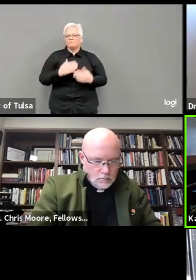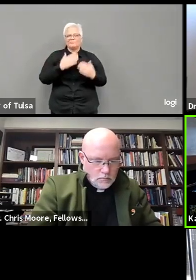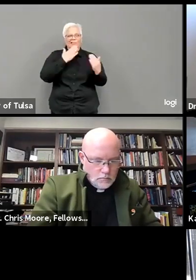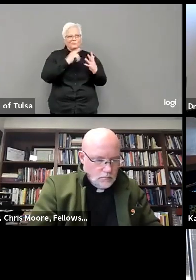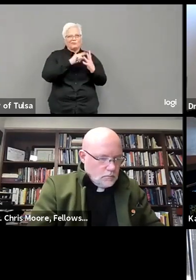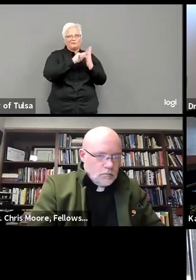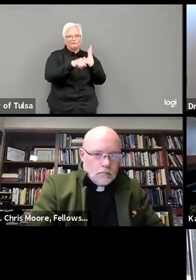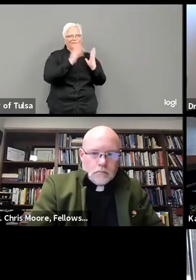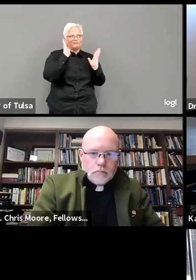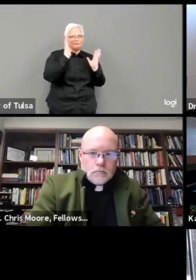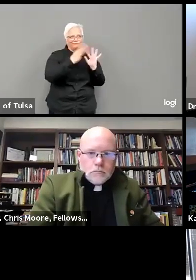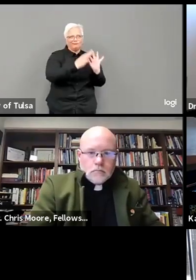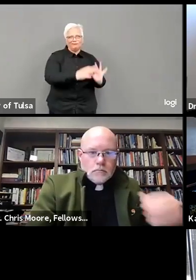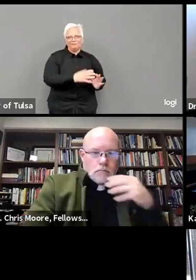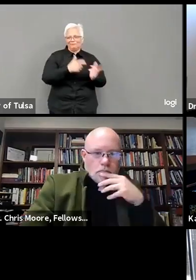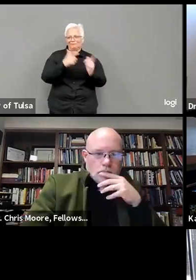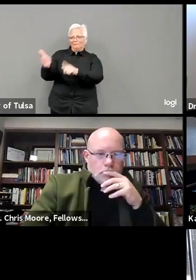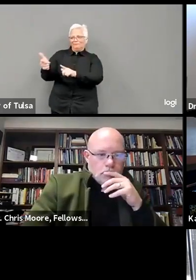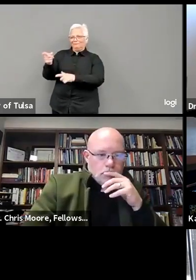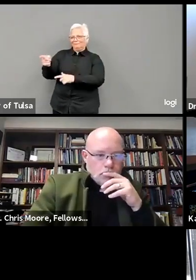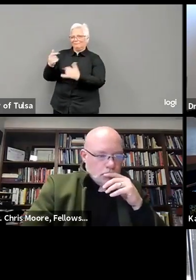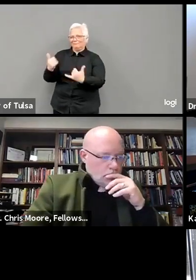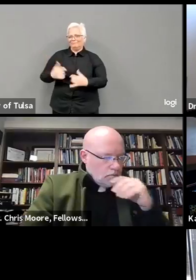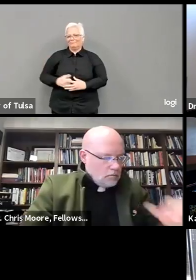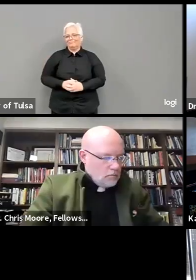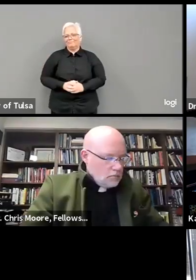Would you all please join me in the spirit of prayer?